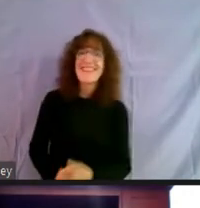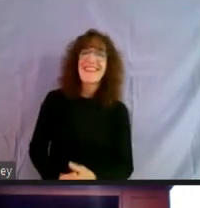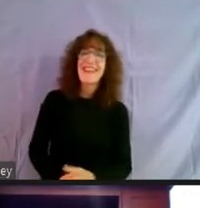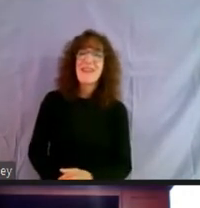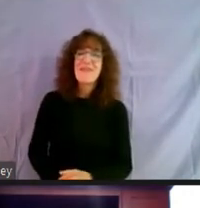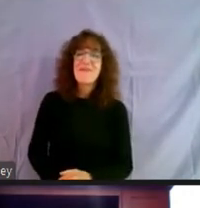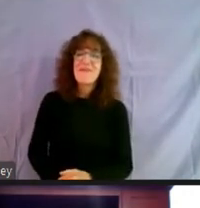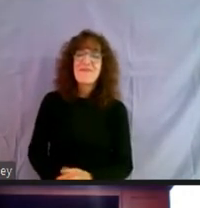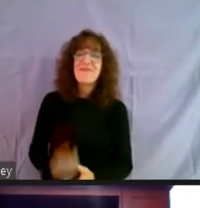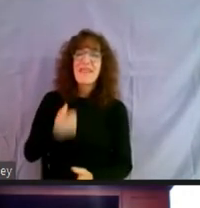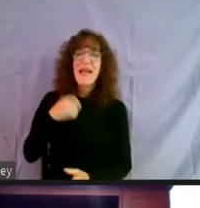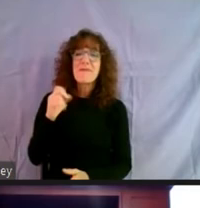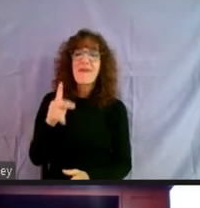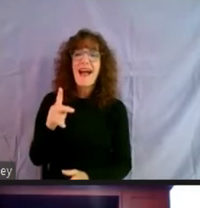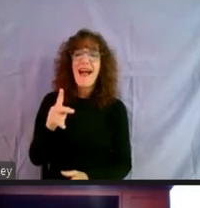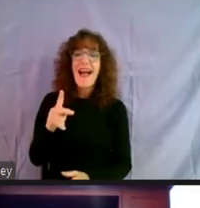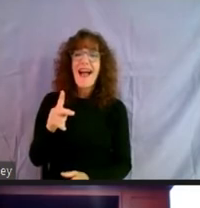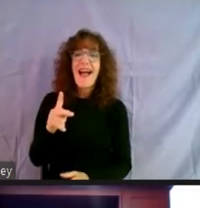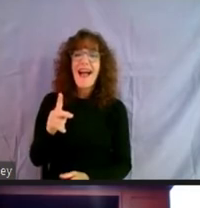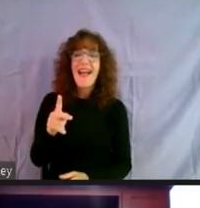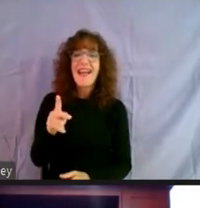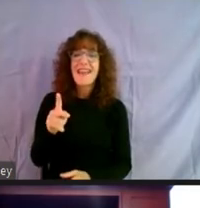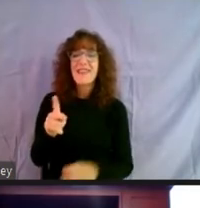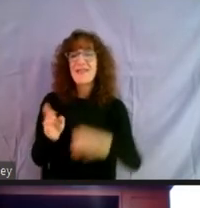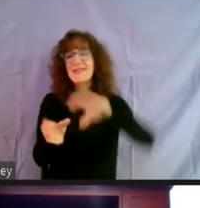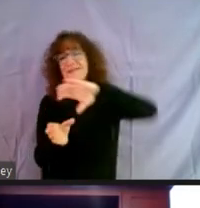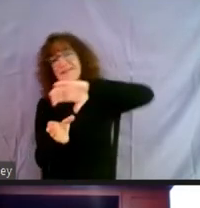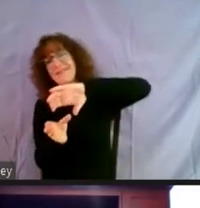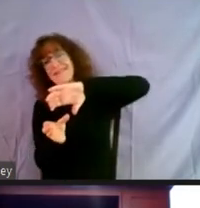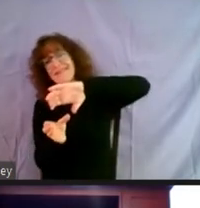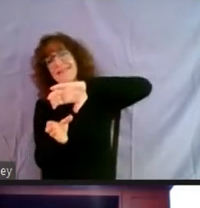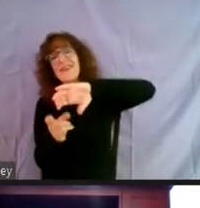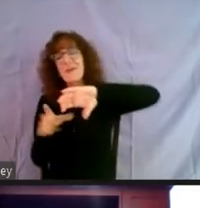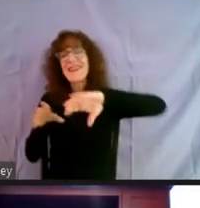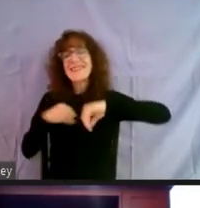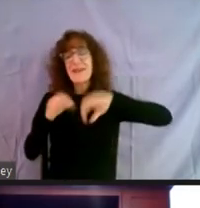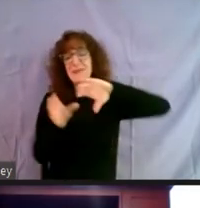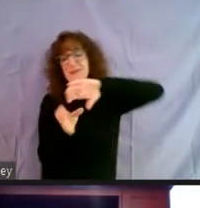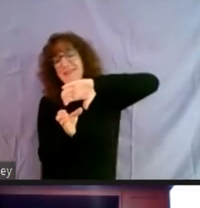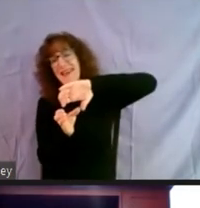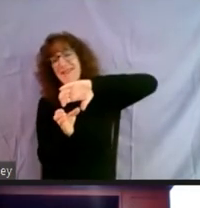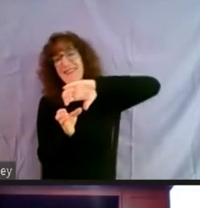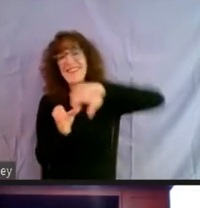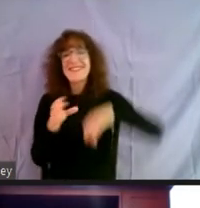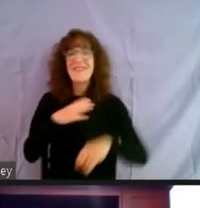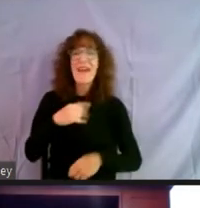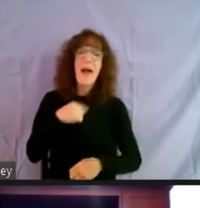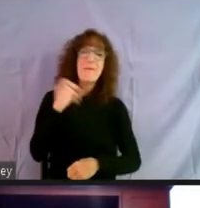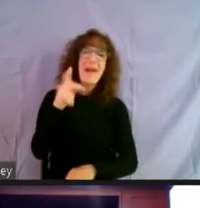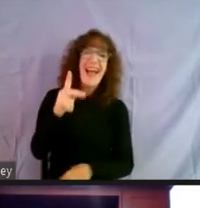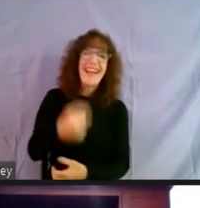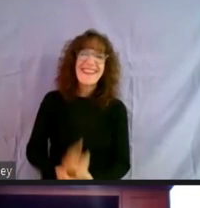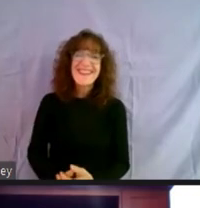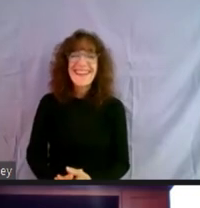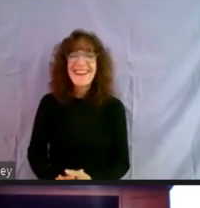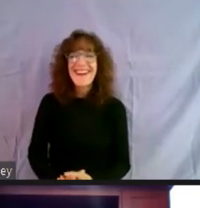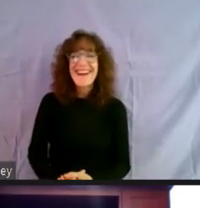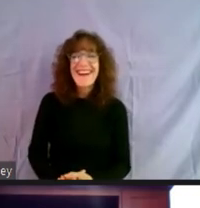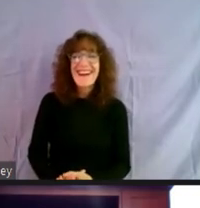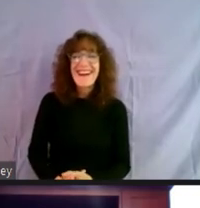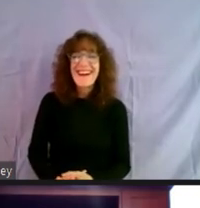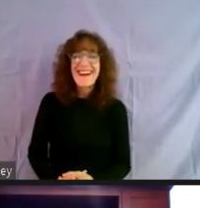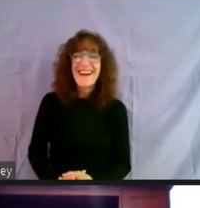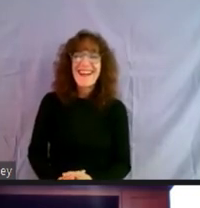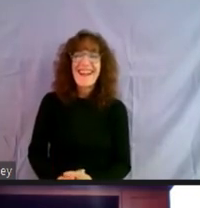So I'm back. You're back. You're sideways, but we'll take any way we can get you. I'm back. But a little bit about